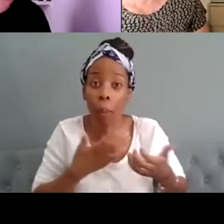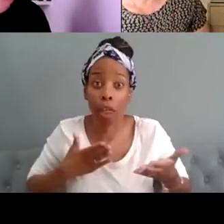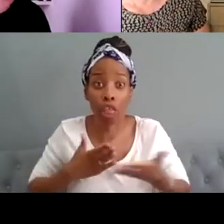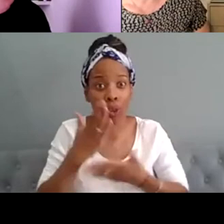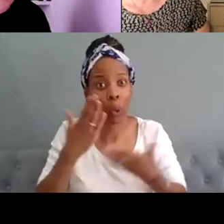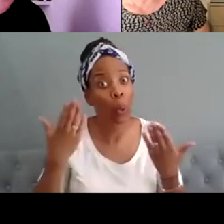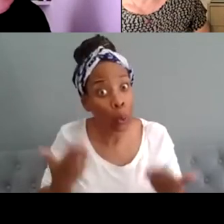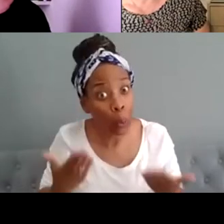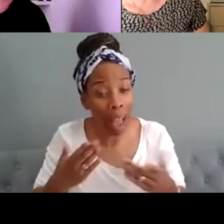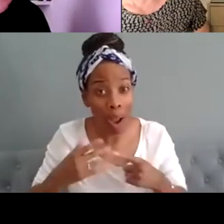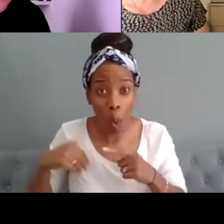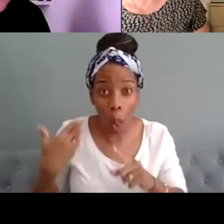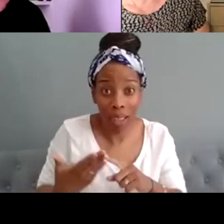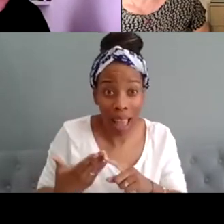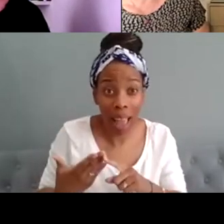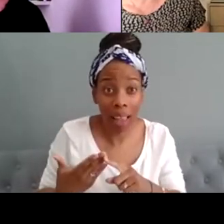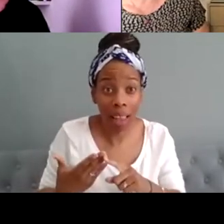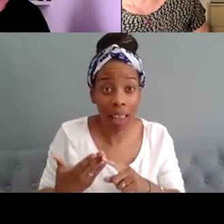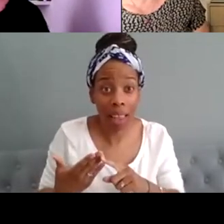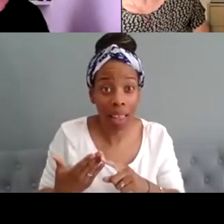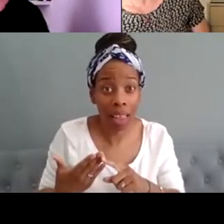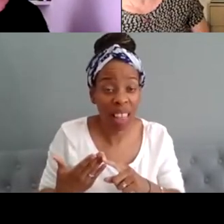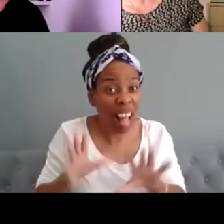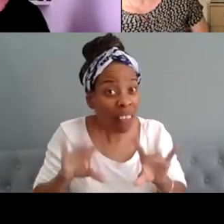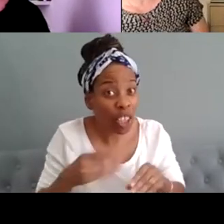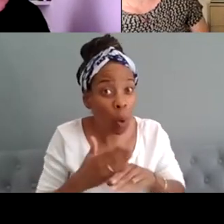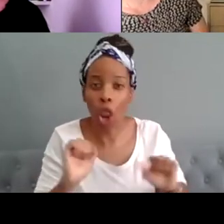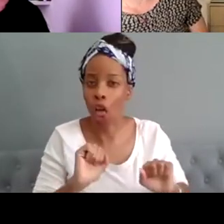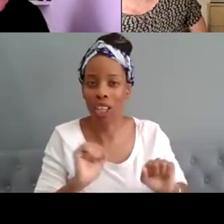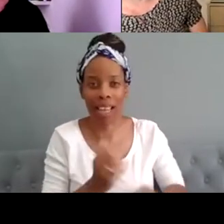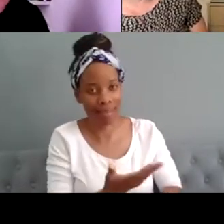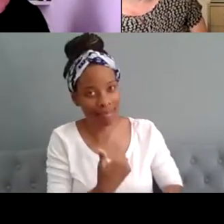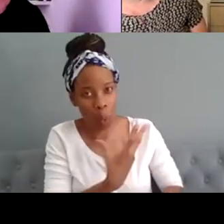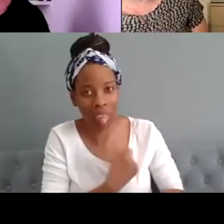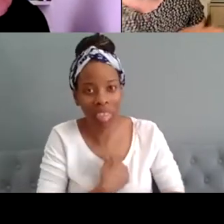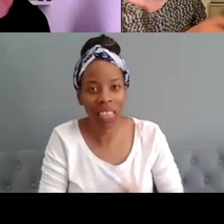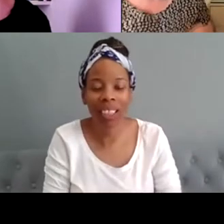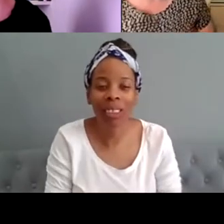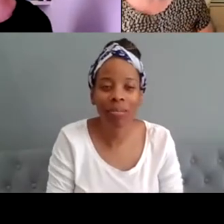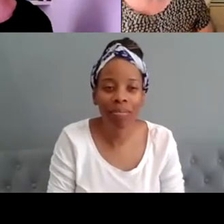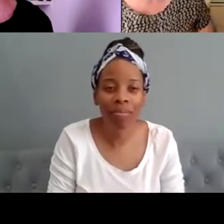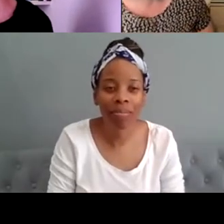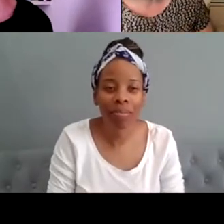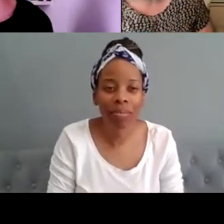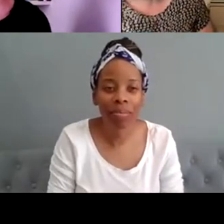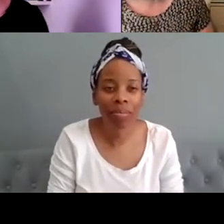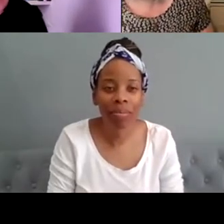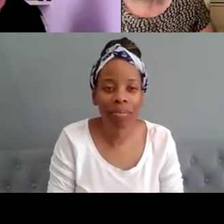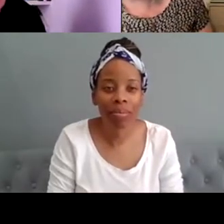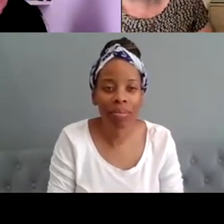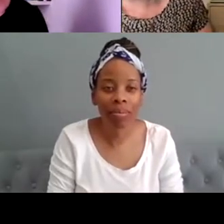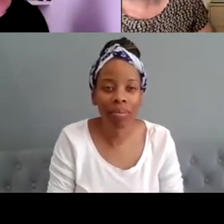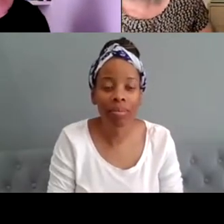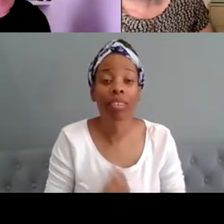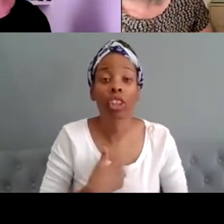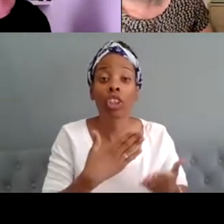um and will not be finishing anytime soon because i need to help now as well um so i'm going to